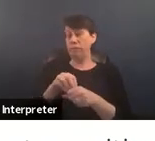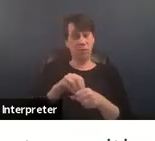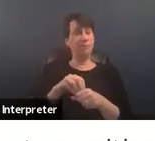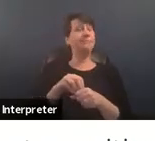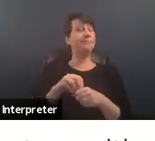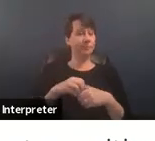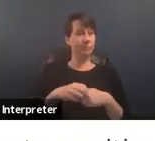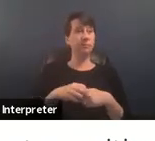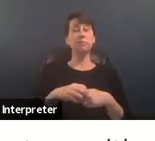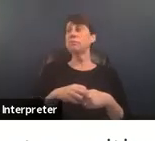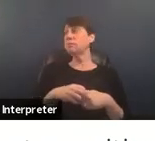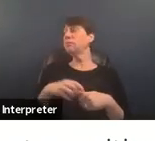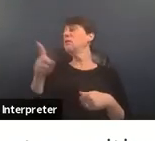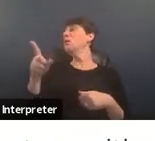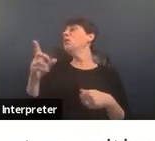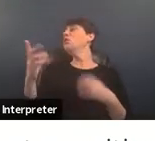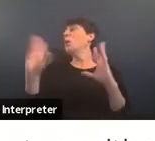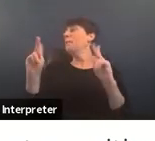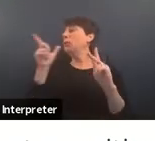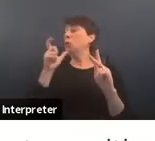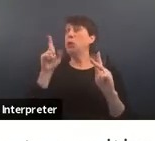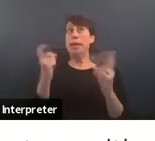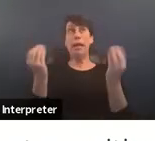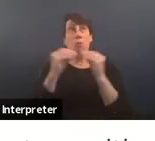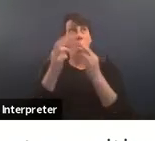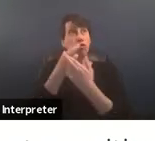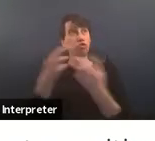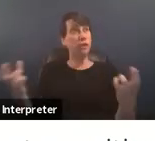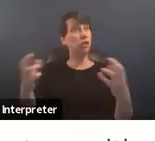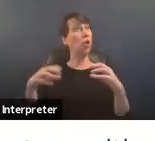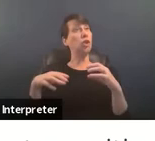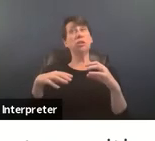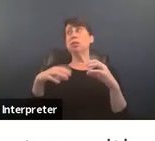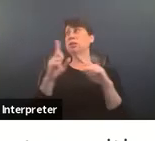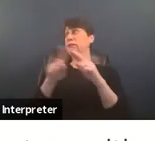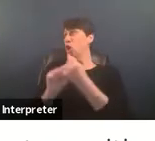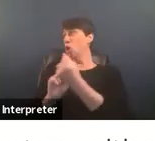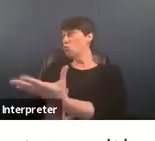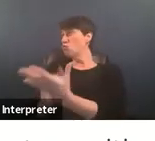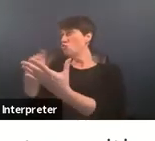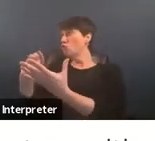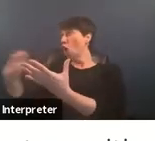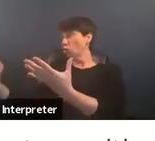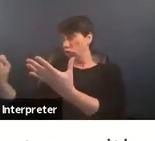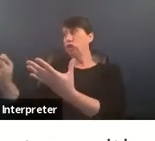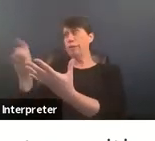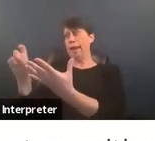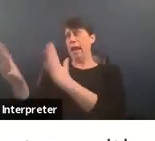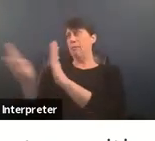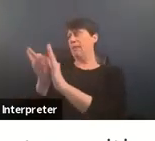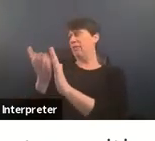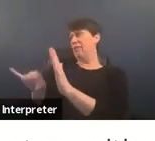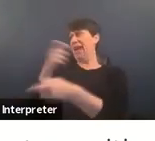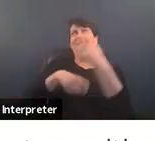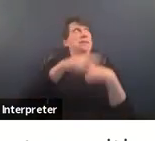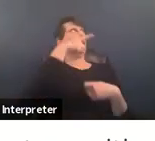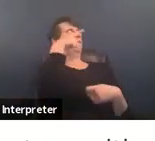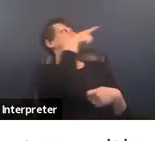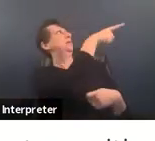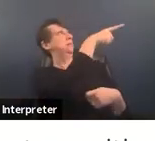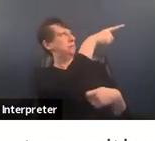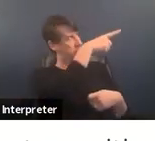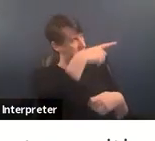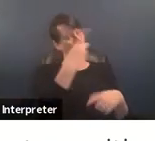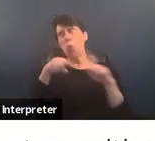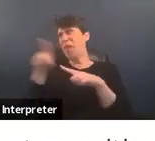who need more options and resources than perhaps what our mainstream um services are able to provide to survivors who experience multiple